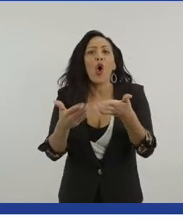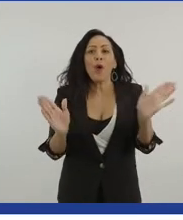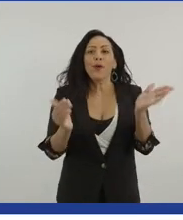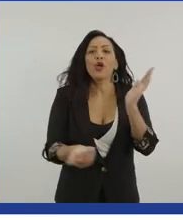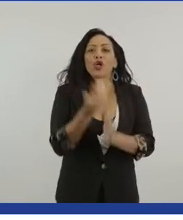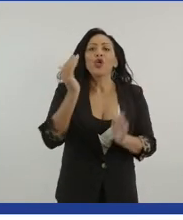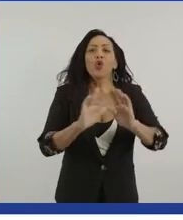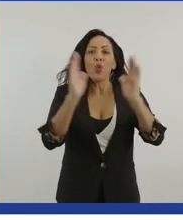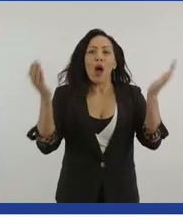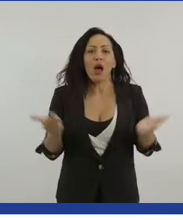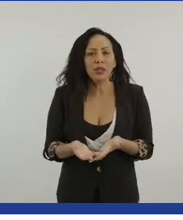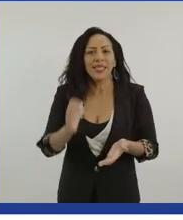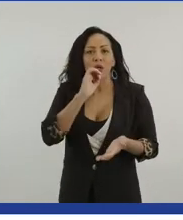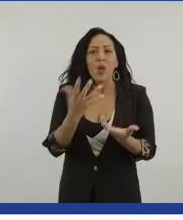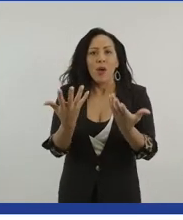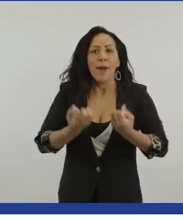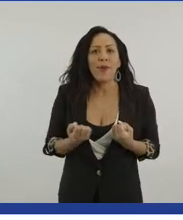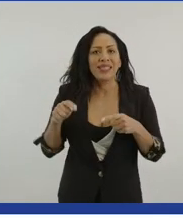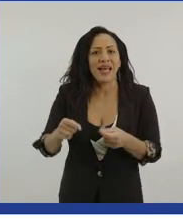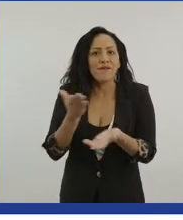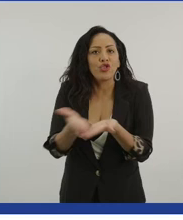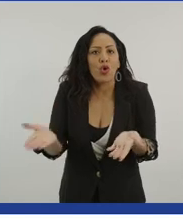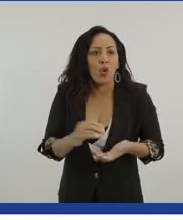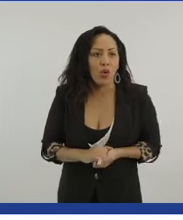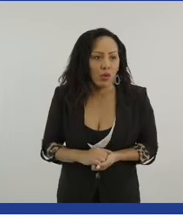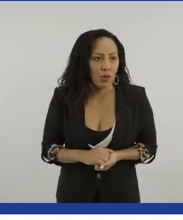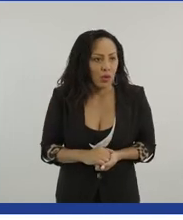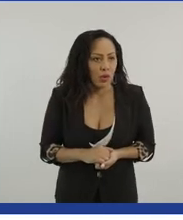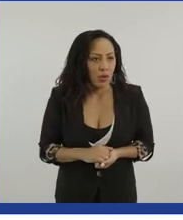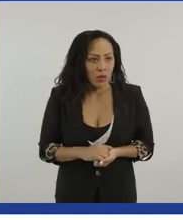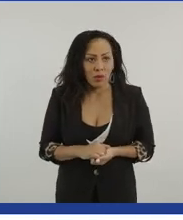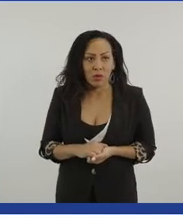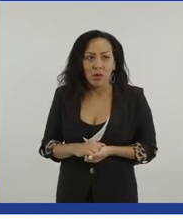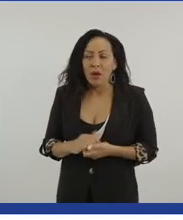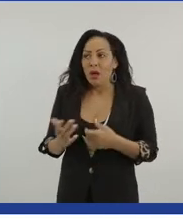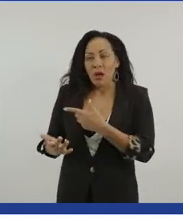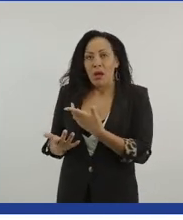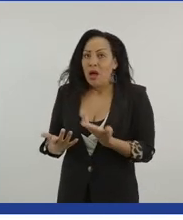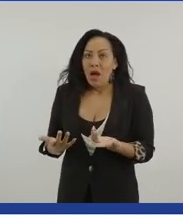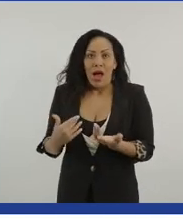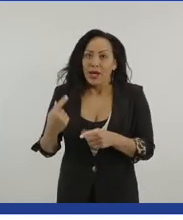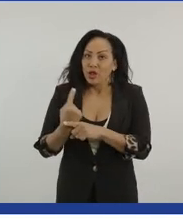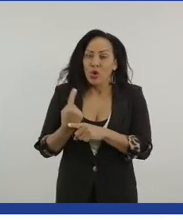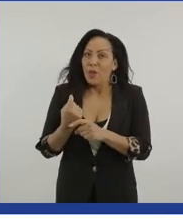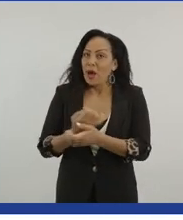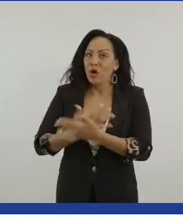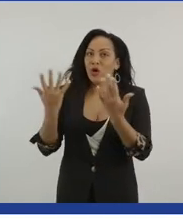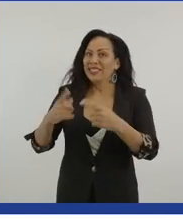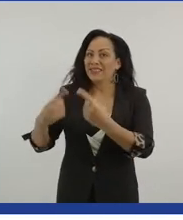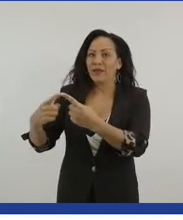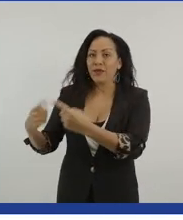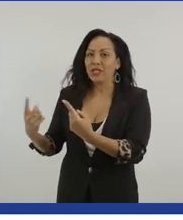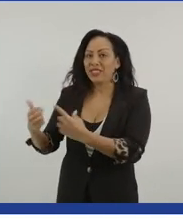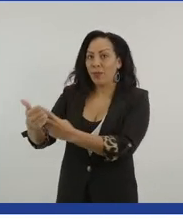here embrace that for sure. Uh, and I can speak on, on a lot of Amputees parts. And, um, there's a time when young